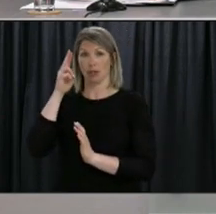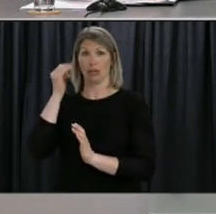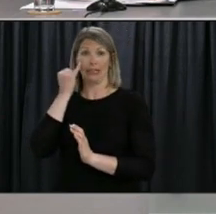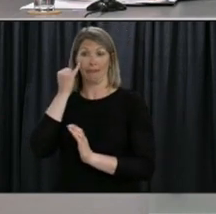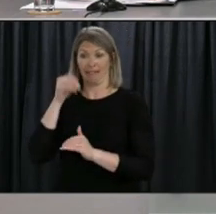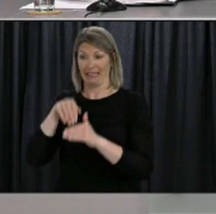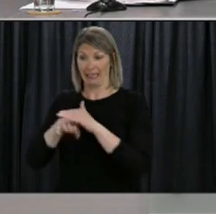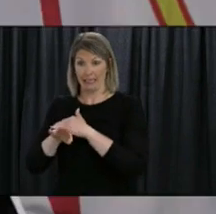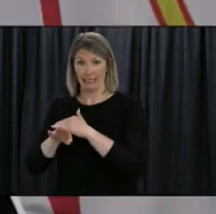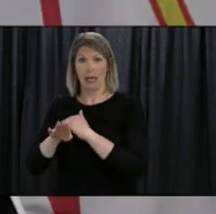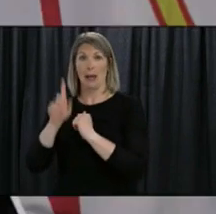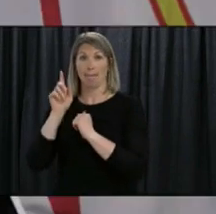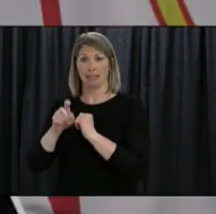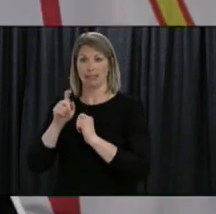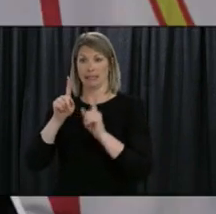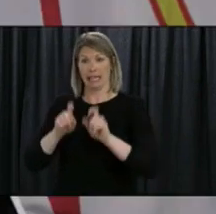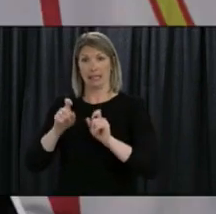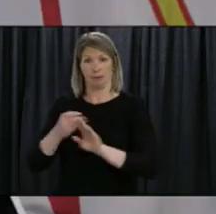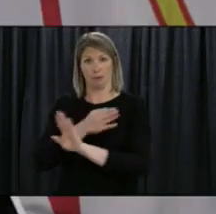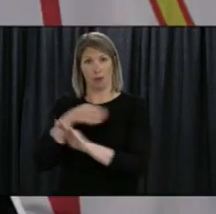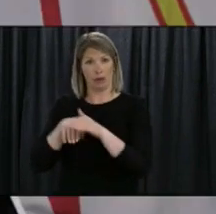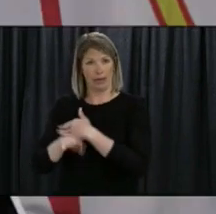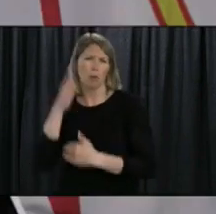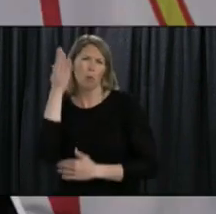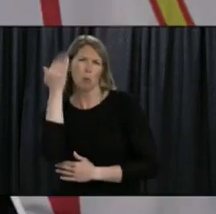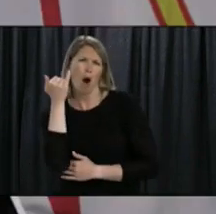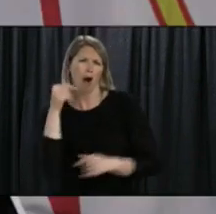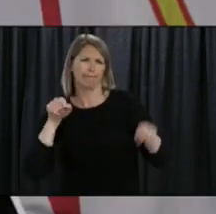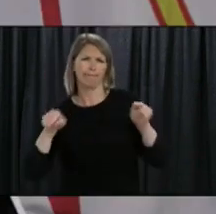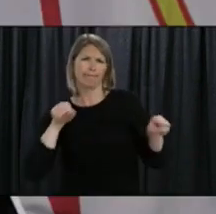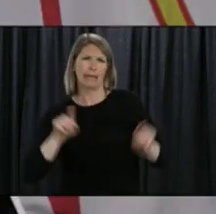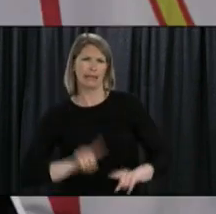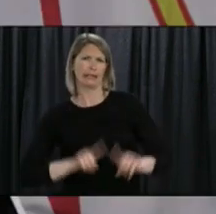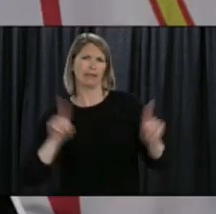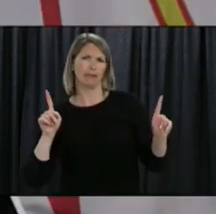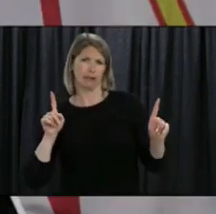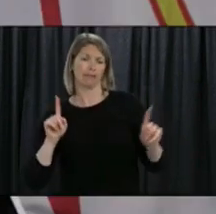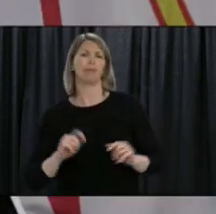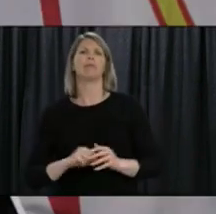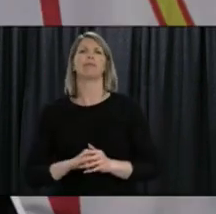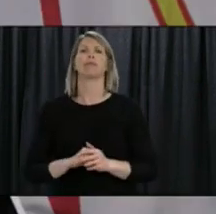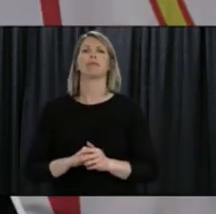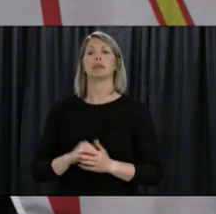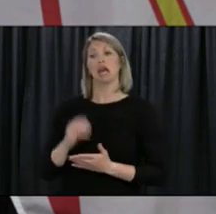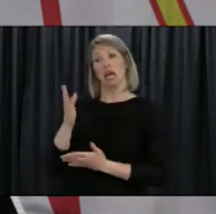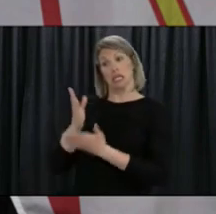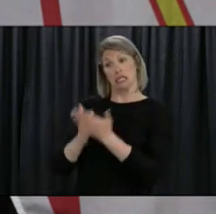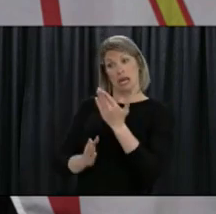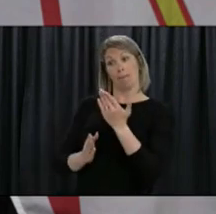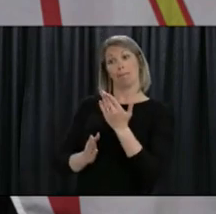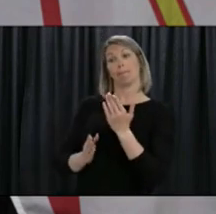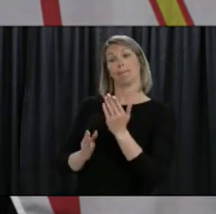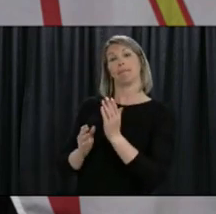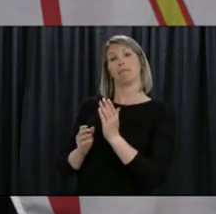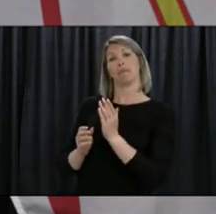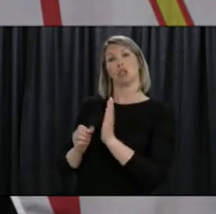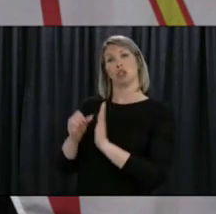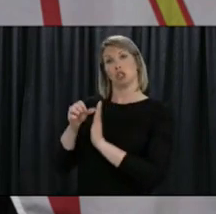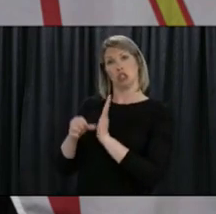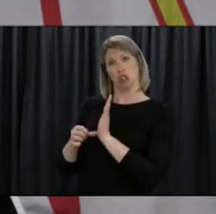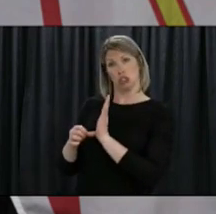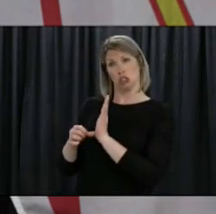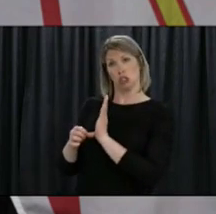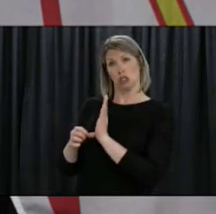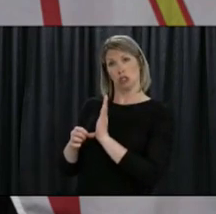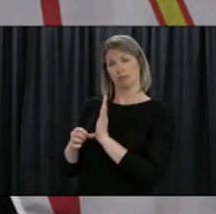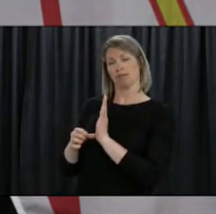so we're the testing for pre-procedure is that some of these procedures can cause aerosol generation and so that puts people